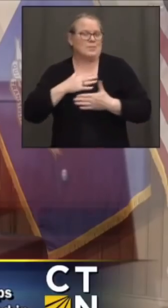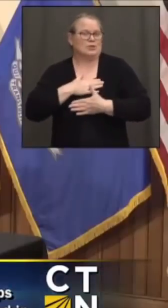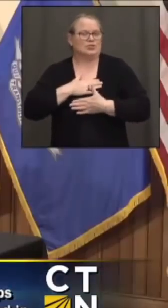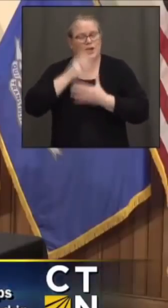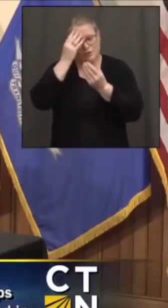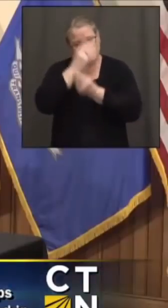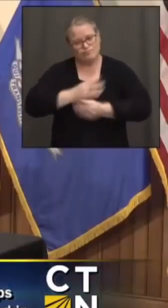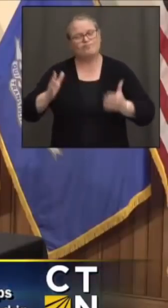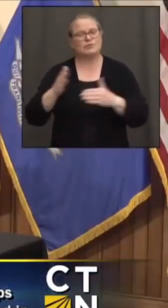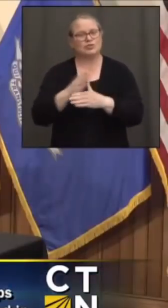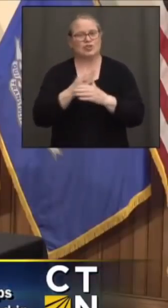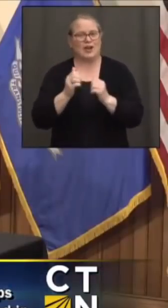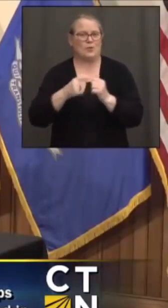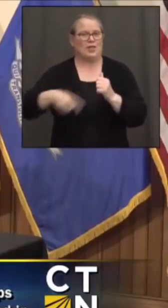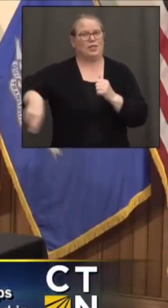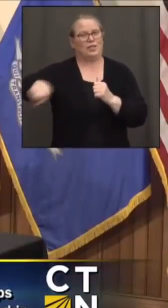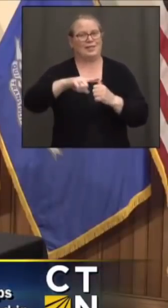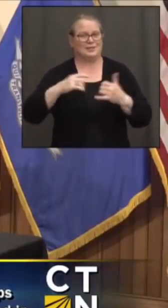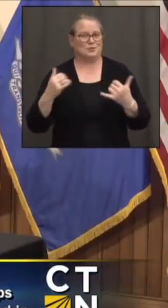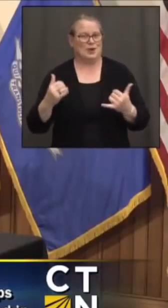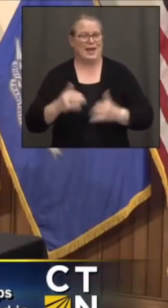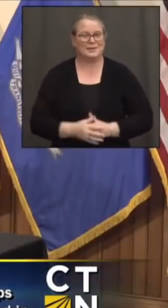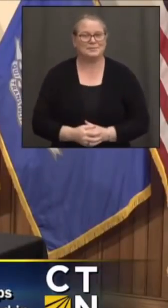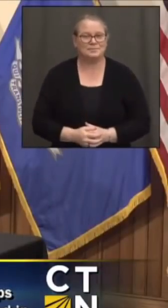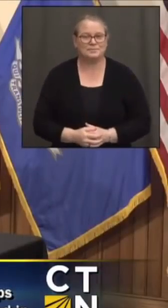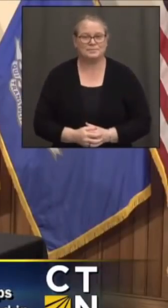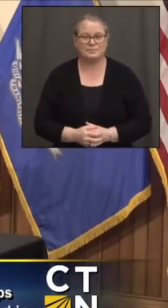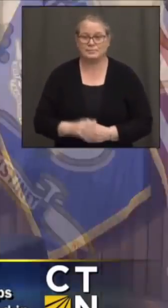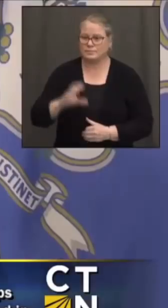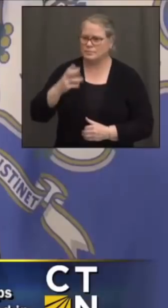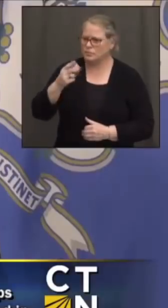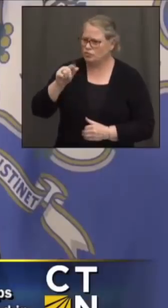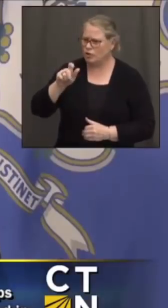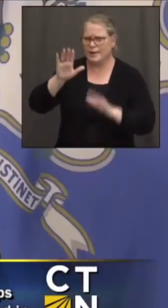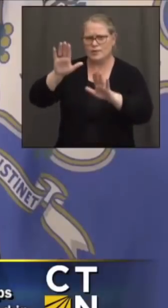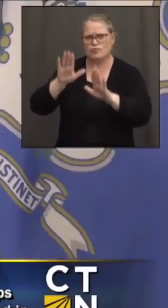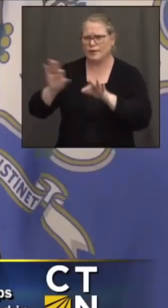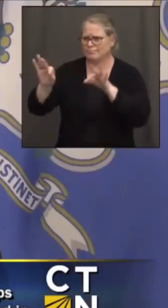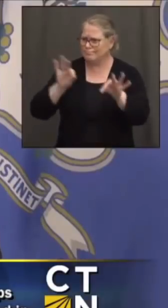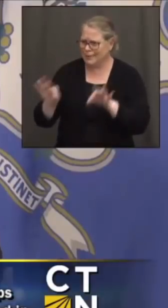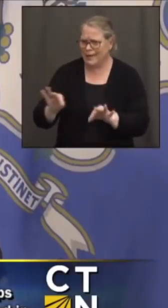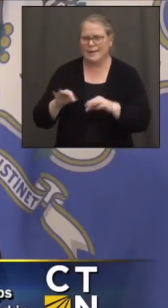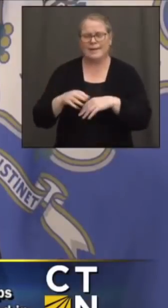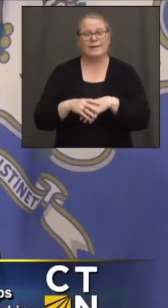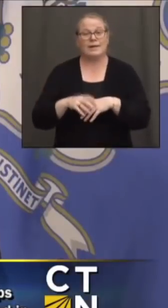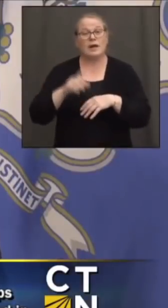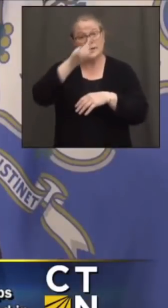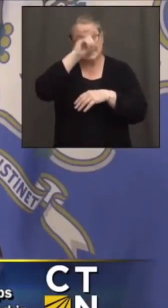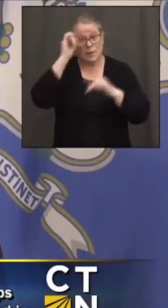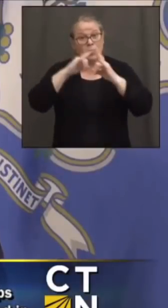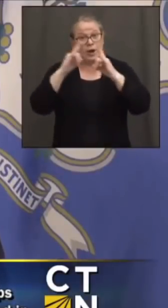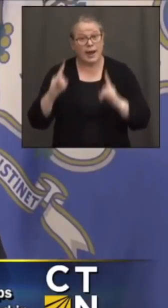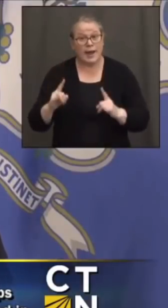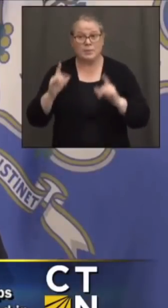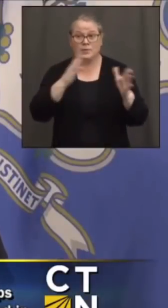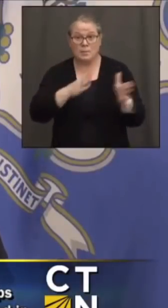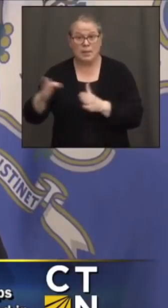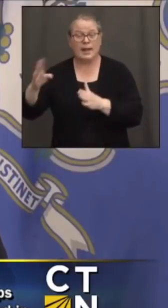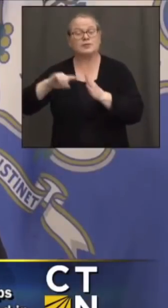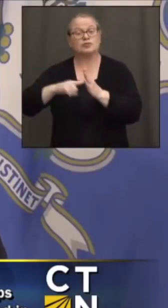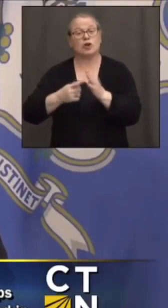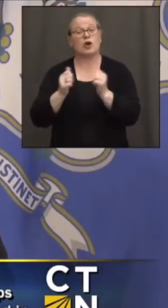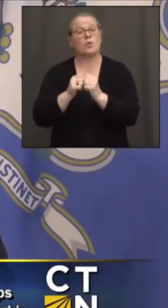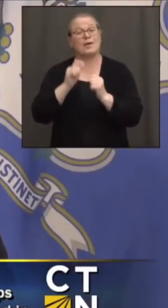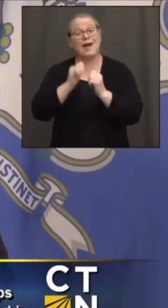Hey, well said, Charlene. And one of the ways we're getting these summer learning camps going is with our Connecticut College Corps.